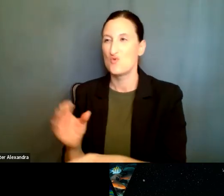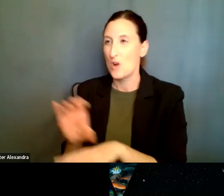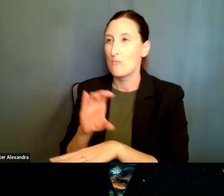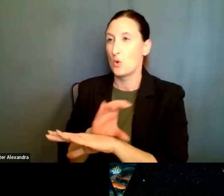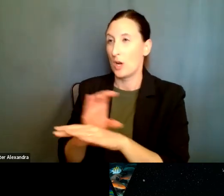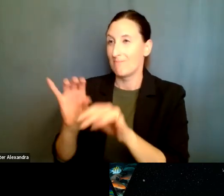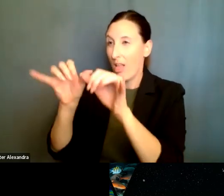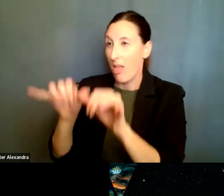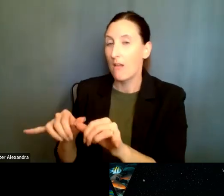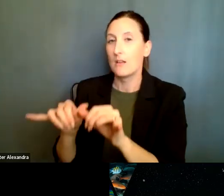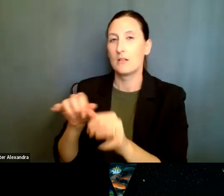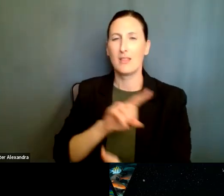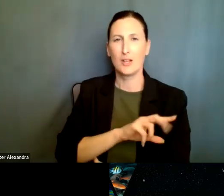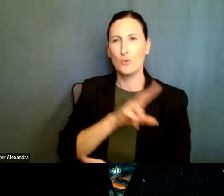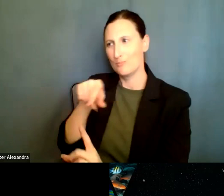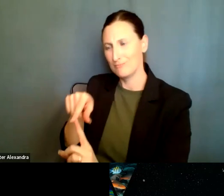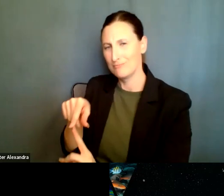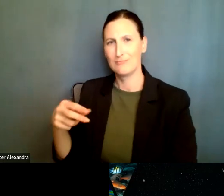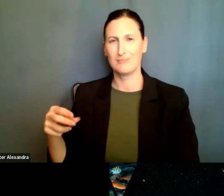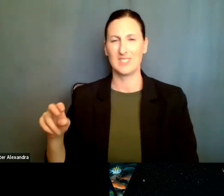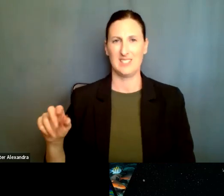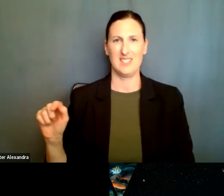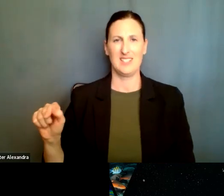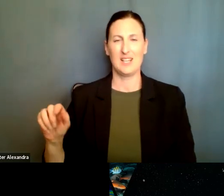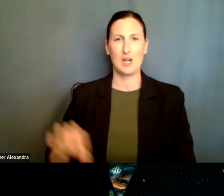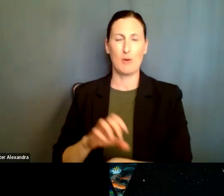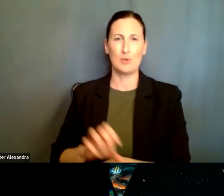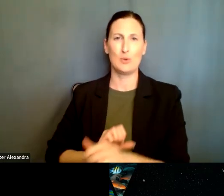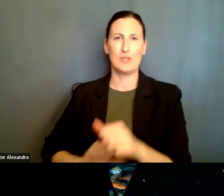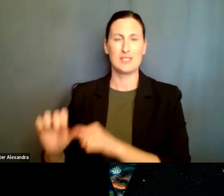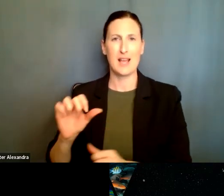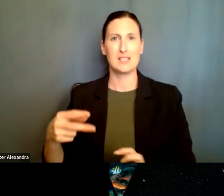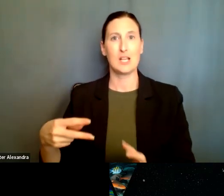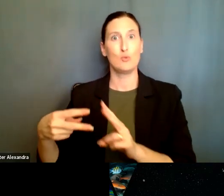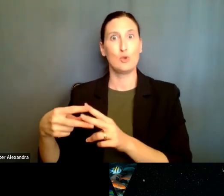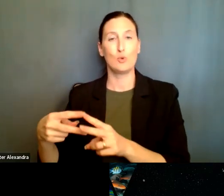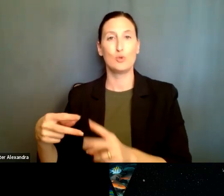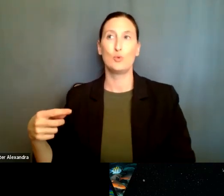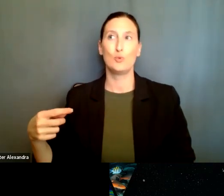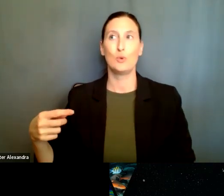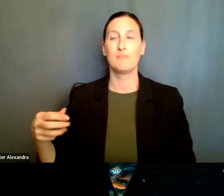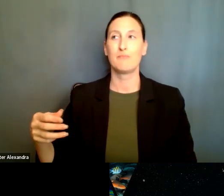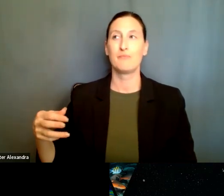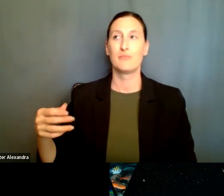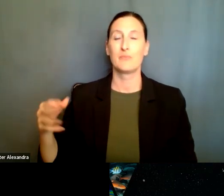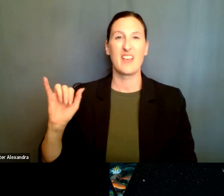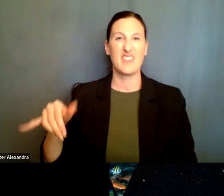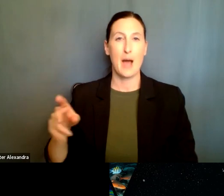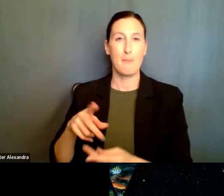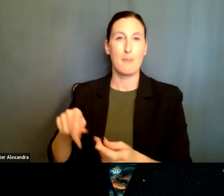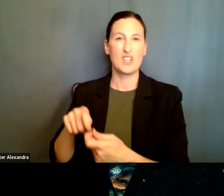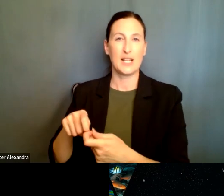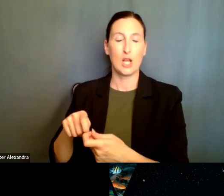the main beneficiaries are going to be in the computer computer science community. And you should go to that, um, to that, uh, particular, uh,